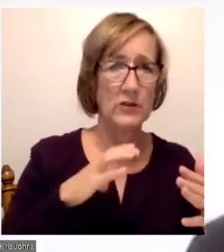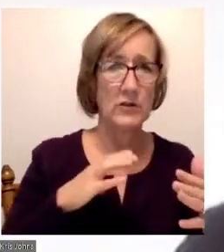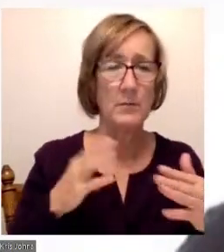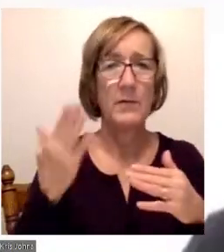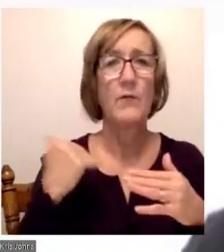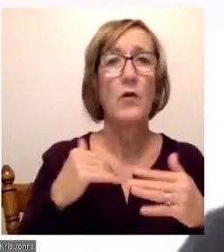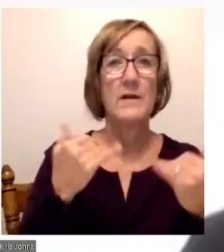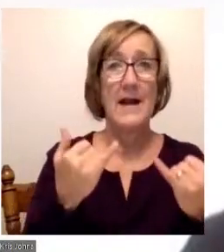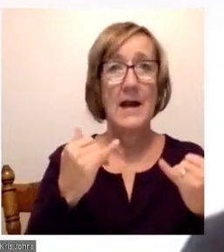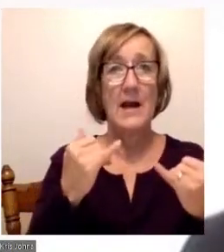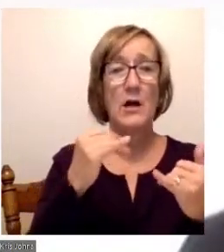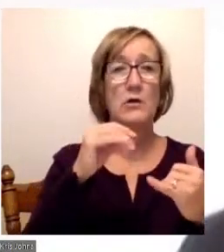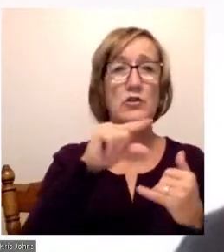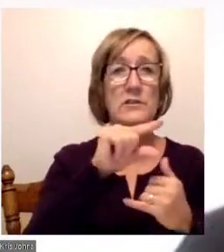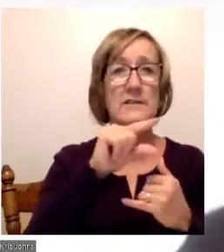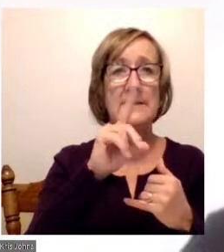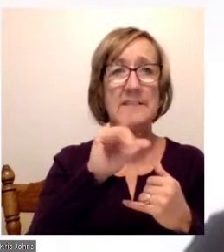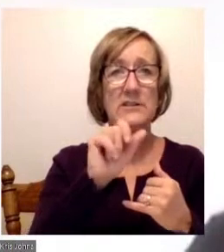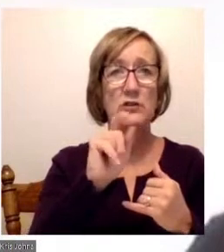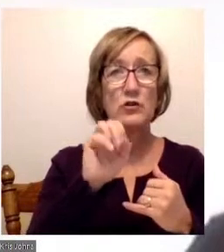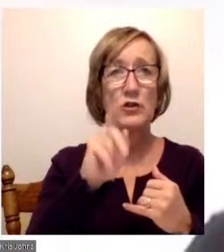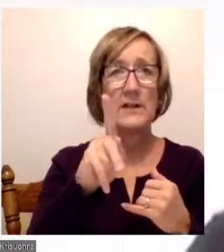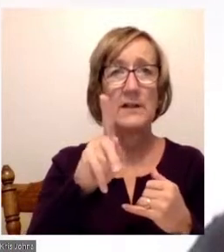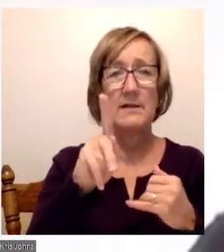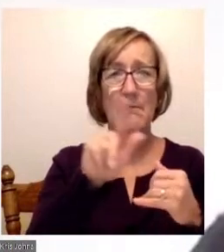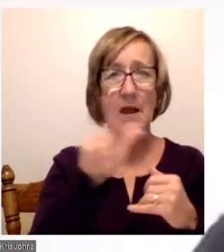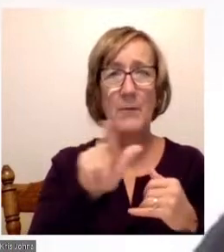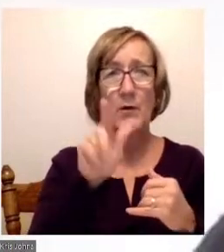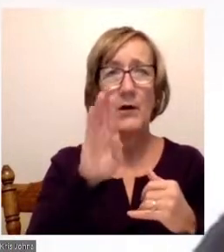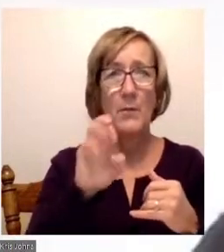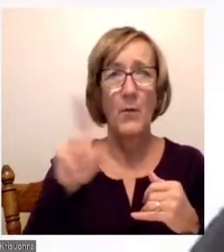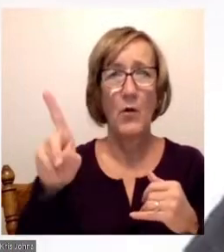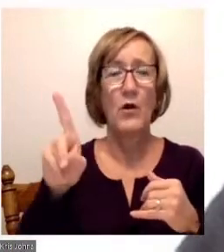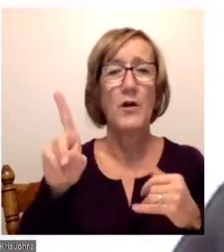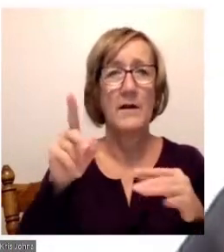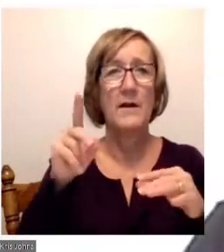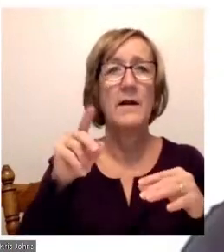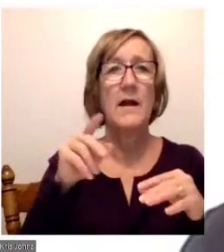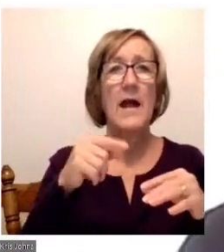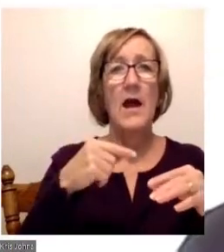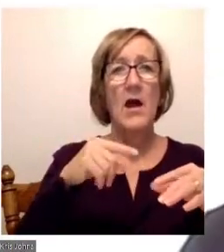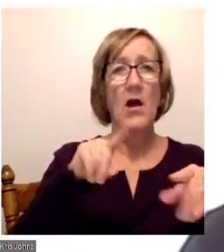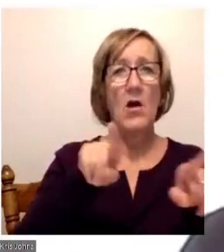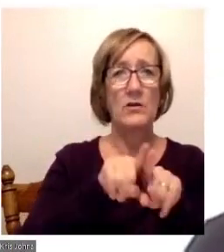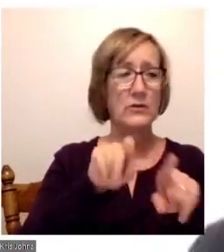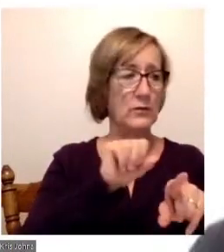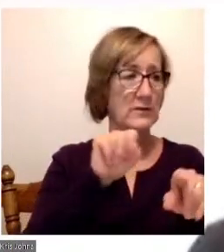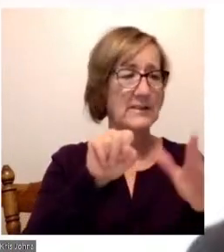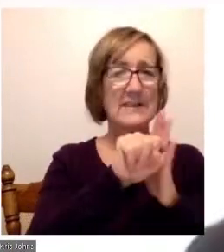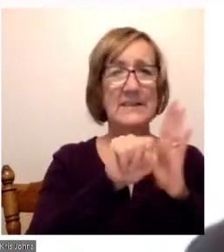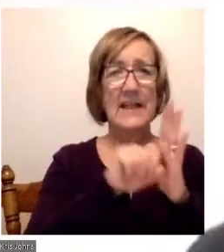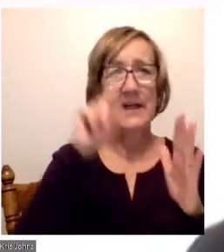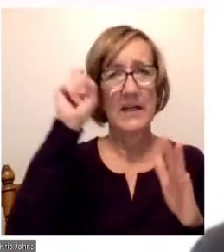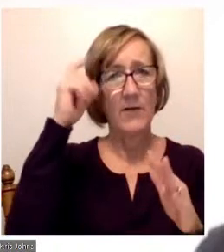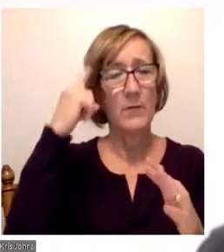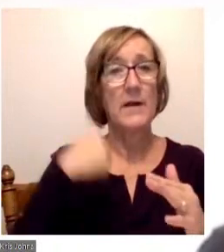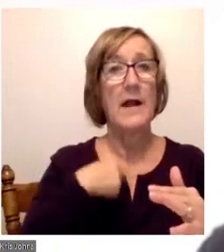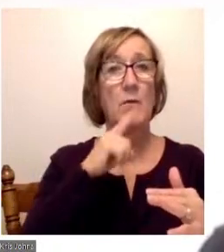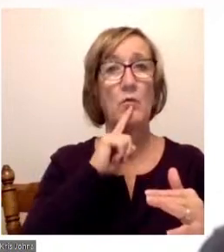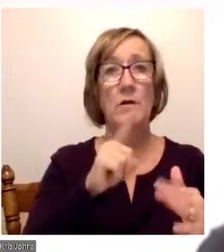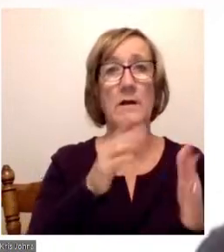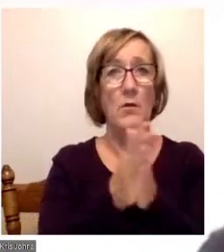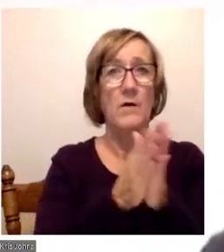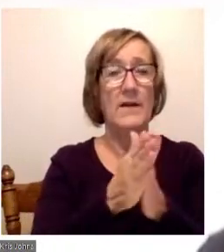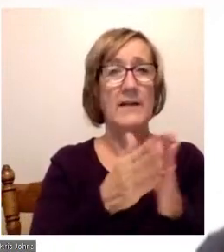Board, and I'm also on a statewide board, parent leadership in state government. I am motivated to run because of three very important